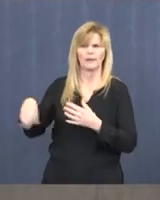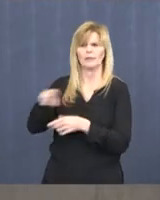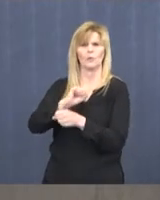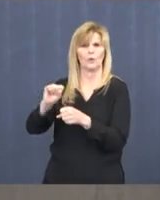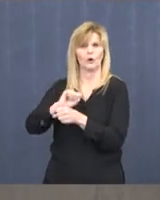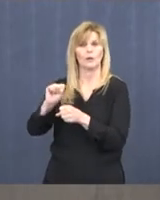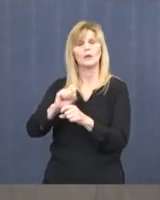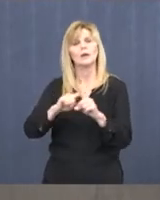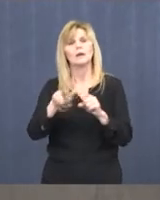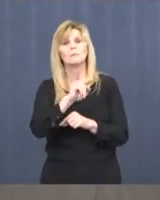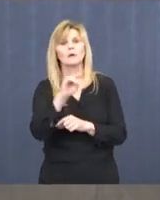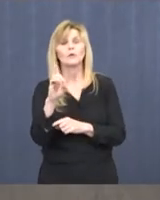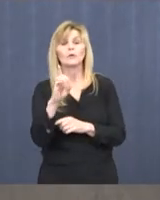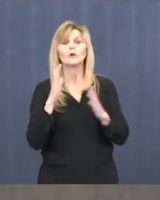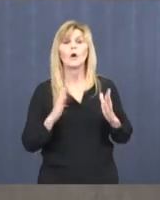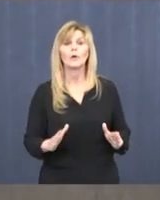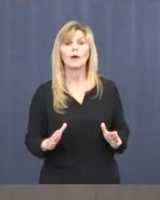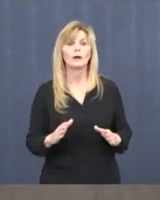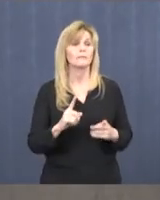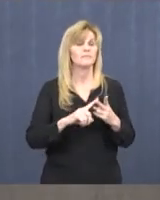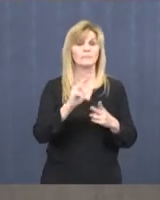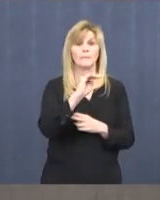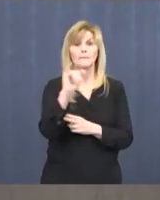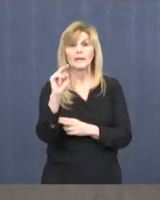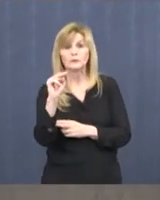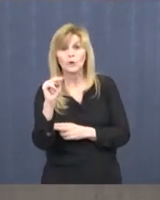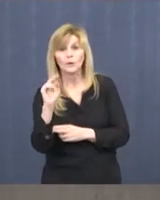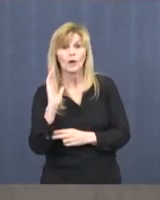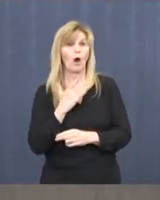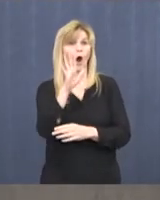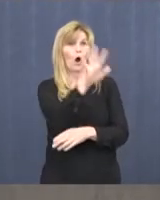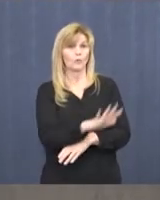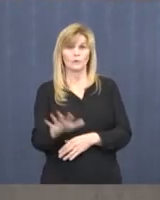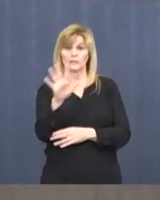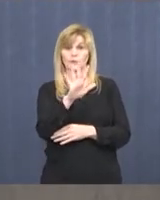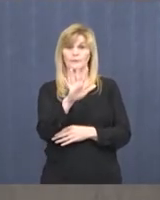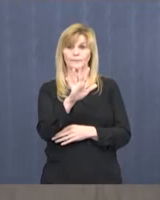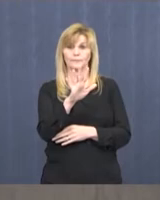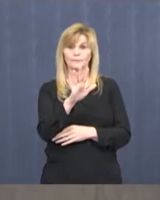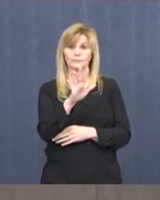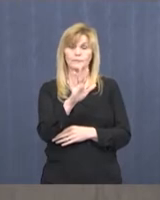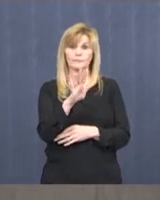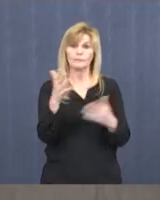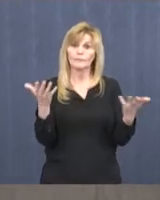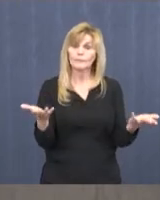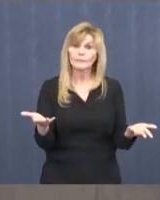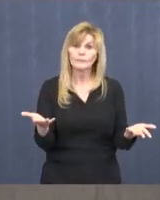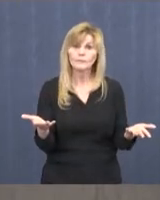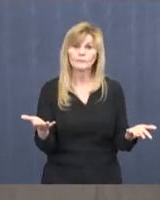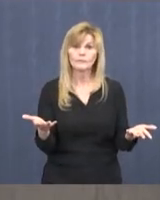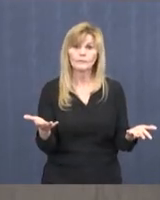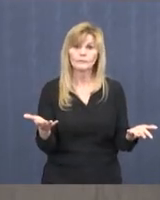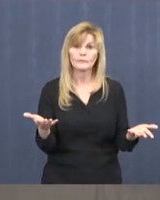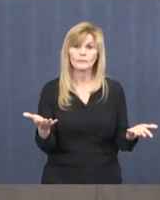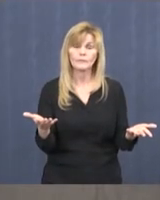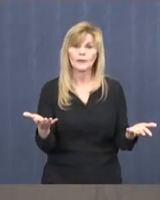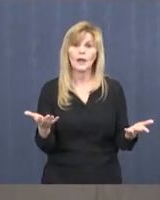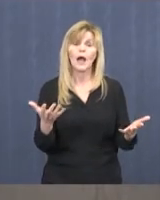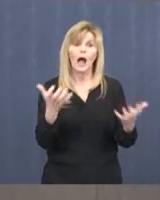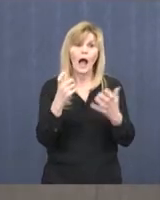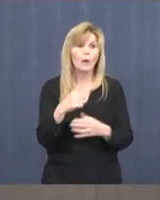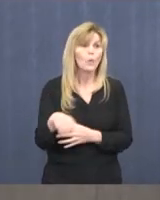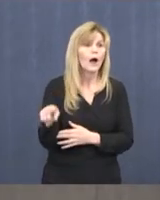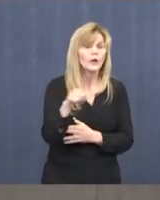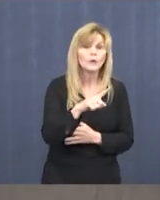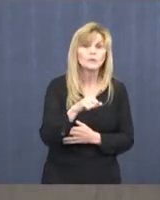But North Dakota and Minnesota and our region, let's do this. Let's do this